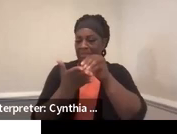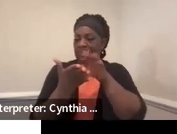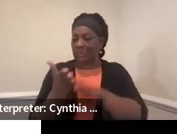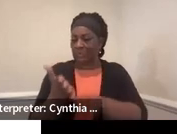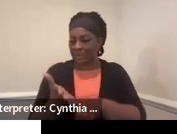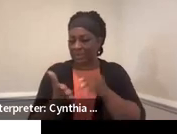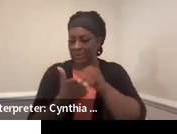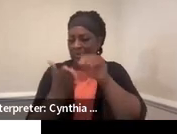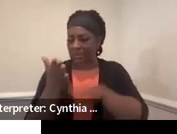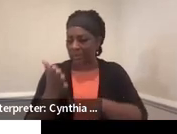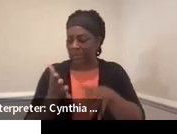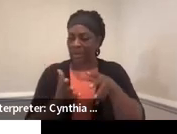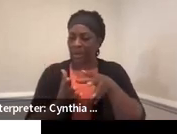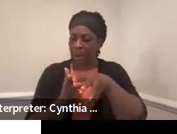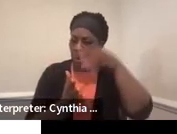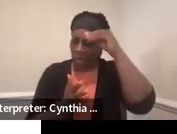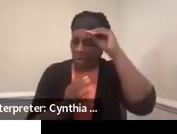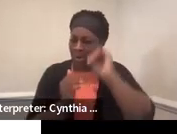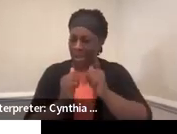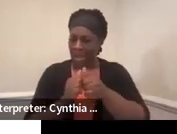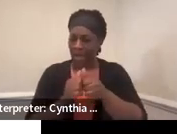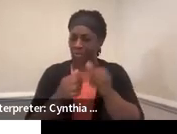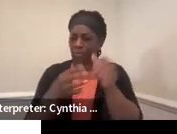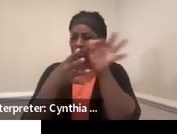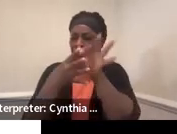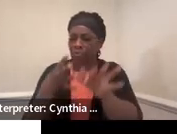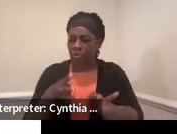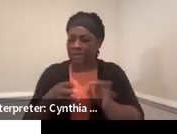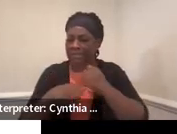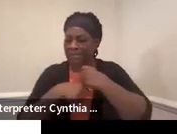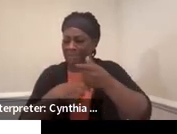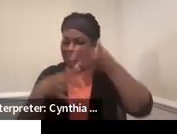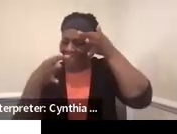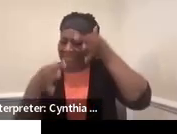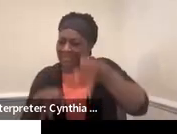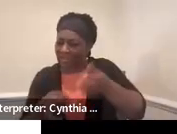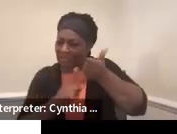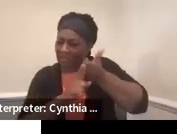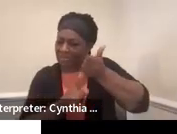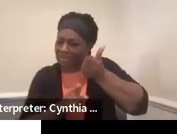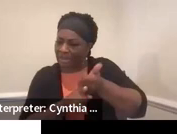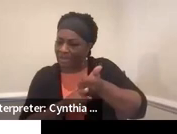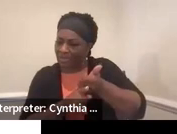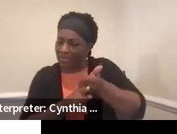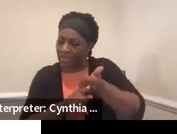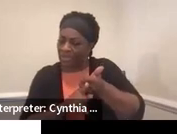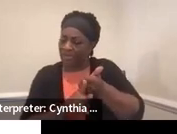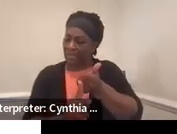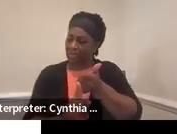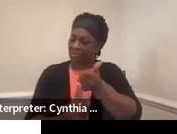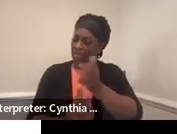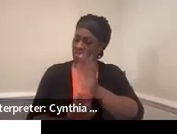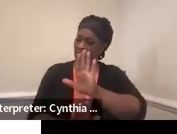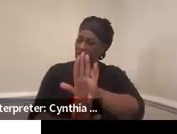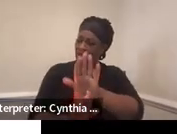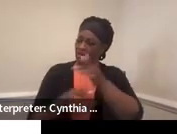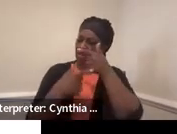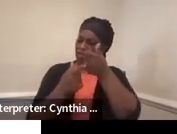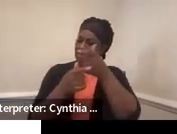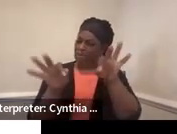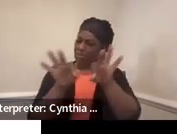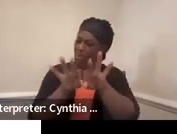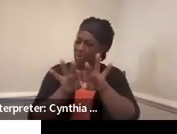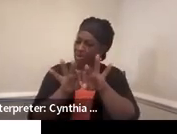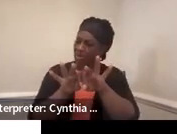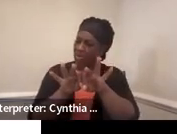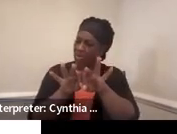learn how to make choices to know that, you know, their interests are important and